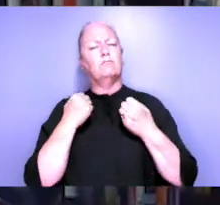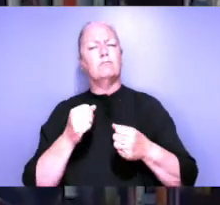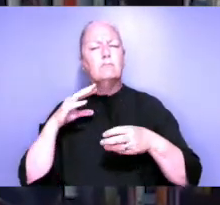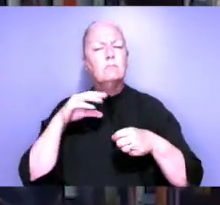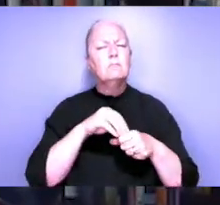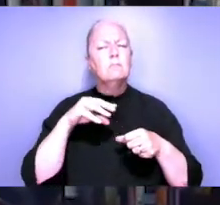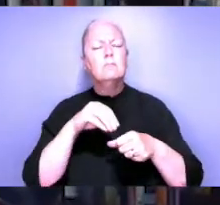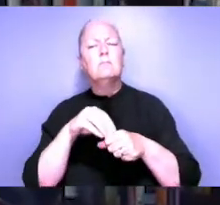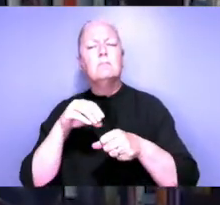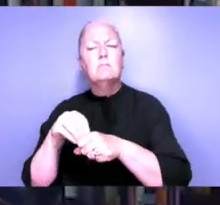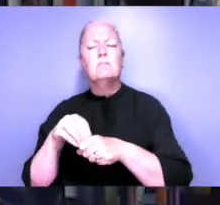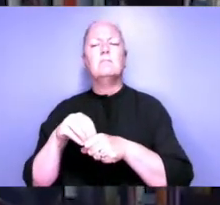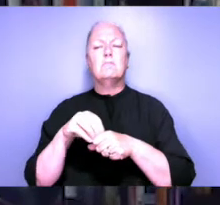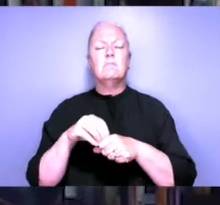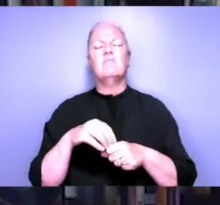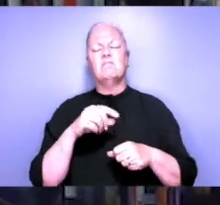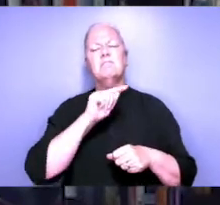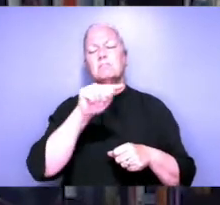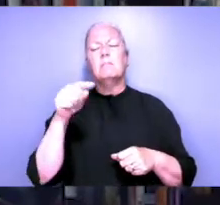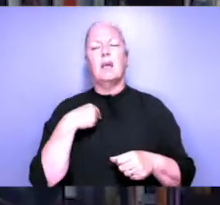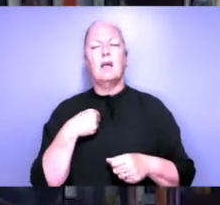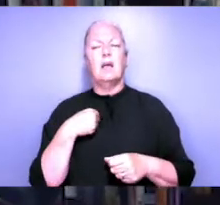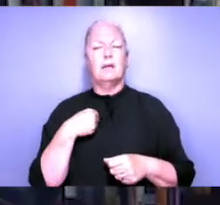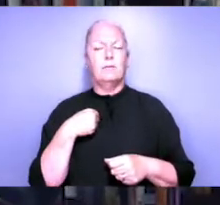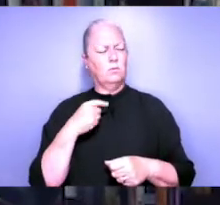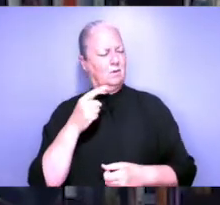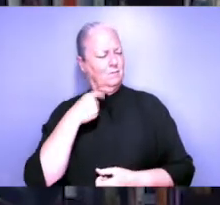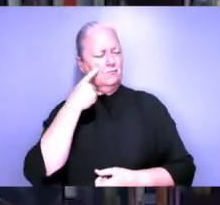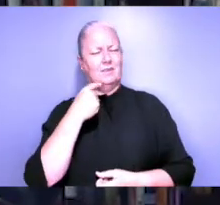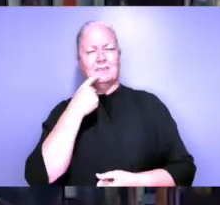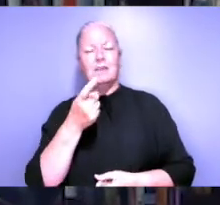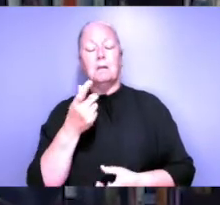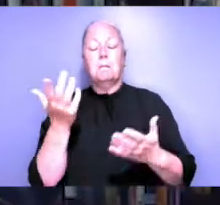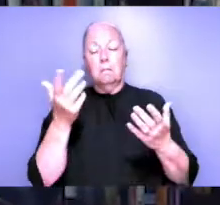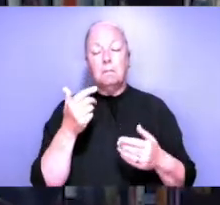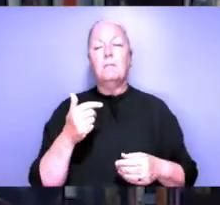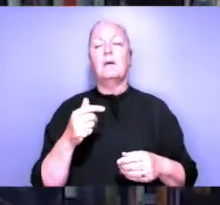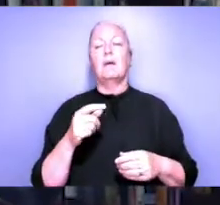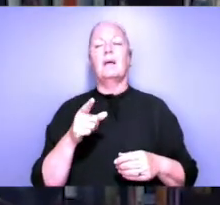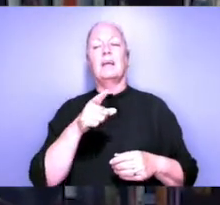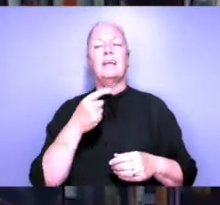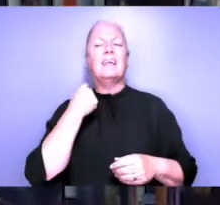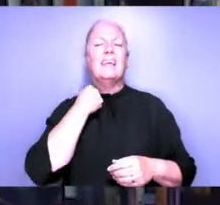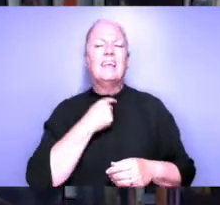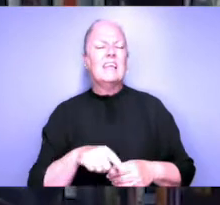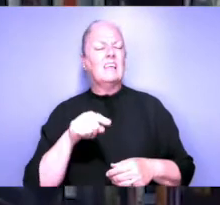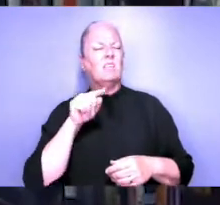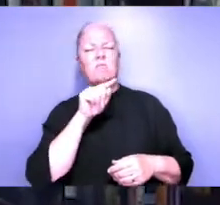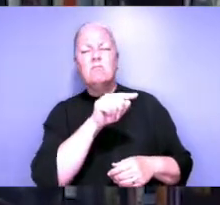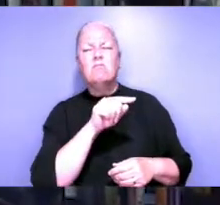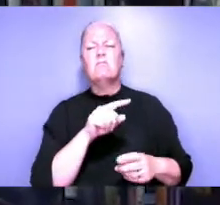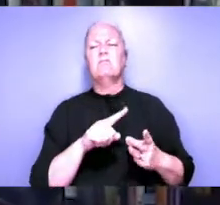anti McCarthy things and what I'm trying to say. I grew up with the words, kill the commie,